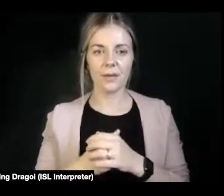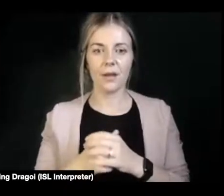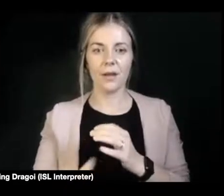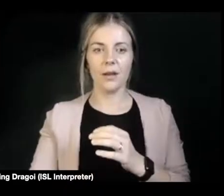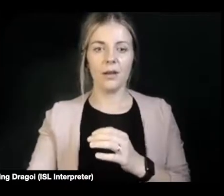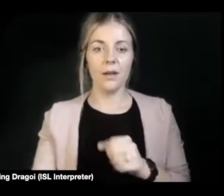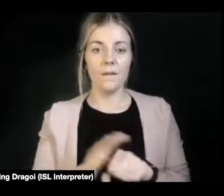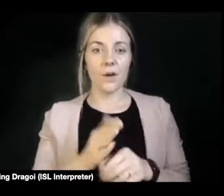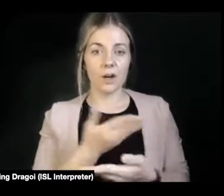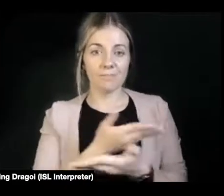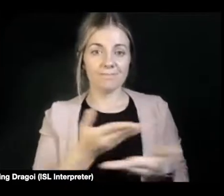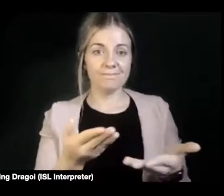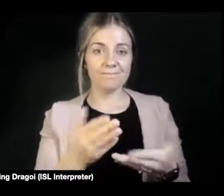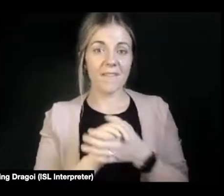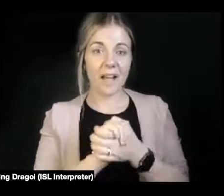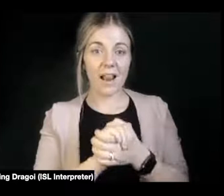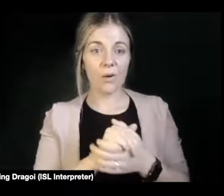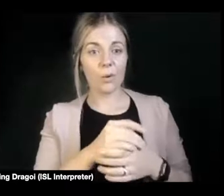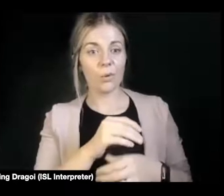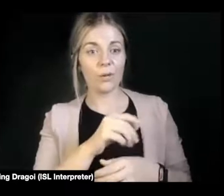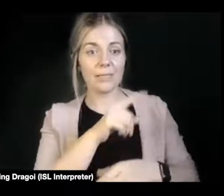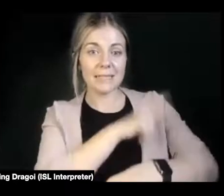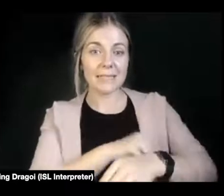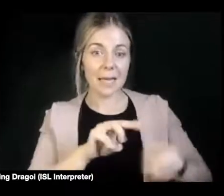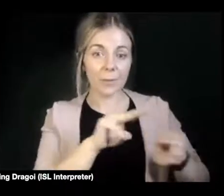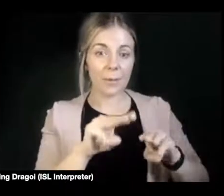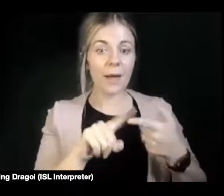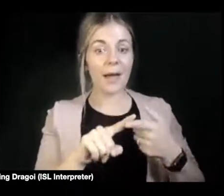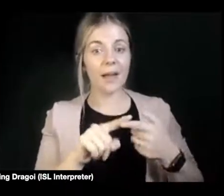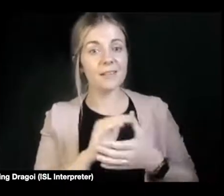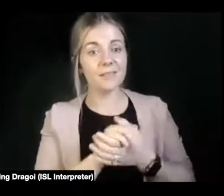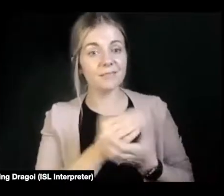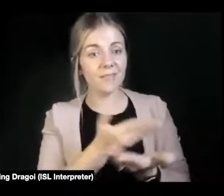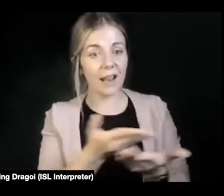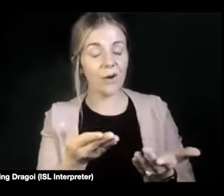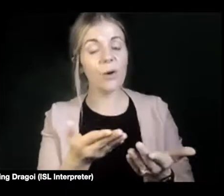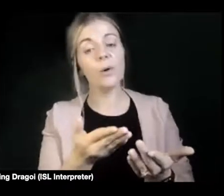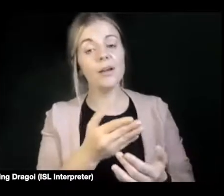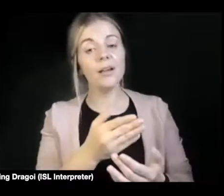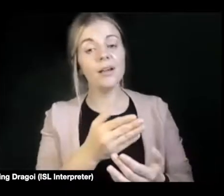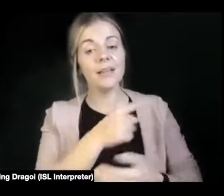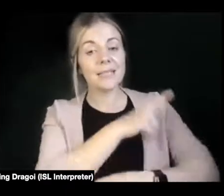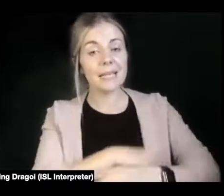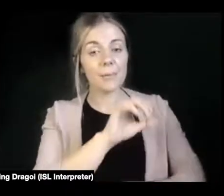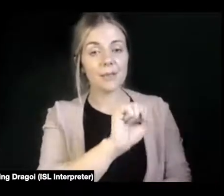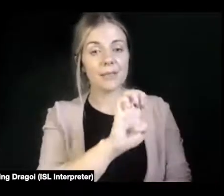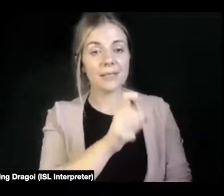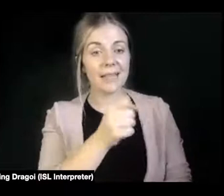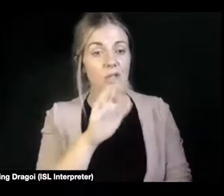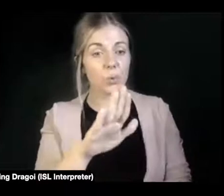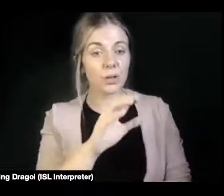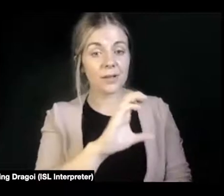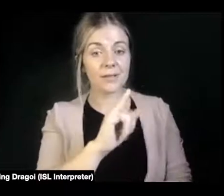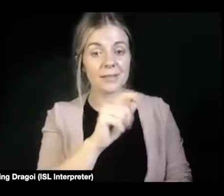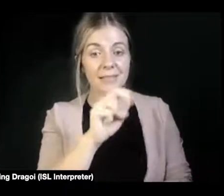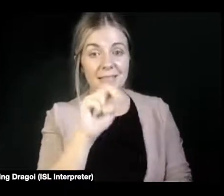and fellow disabled sexual citizens, I would say remember you are and have a right to